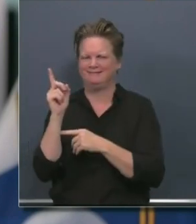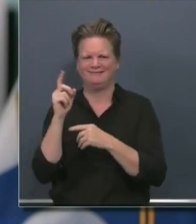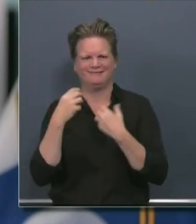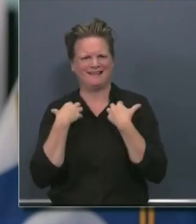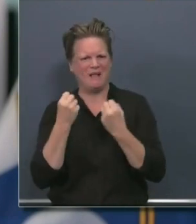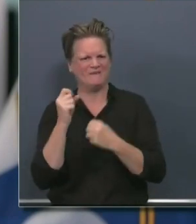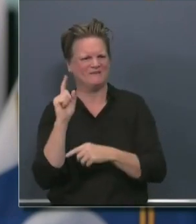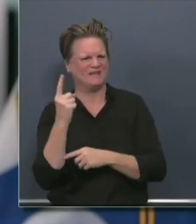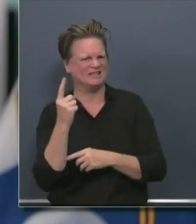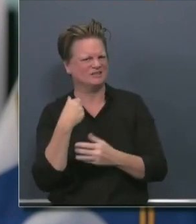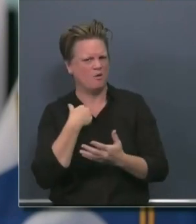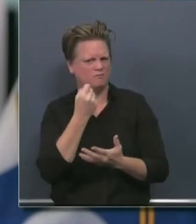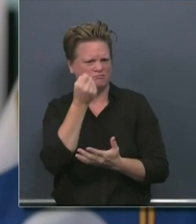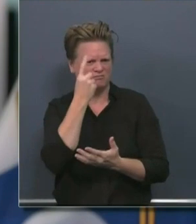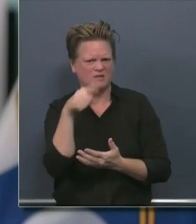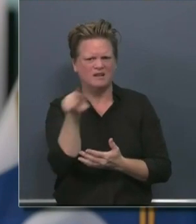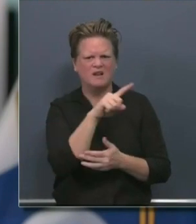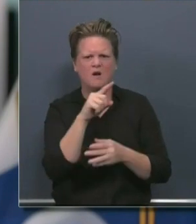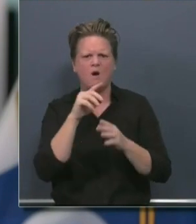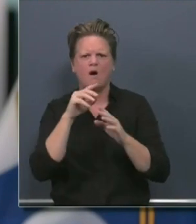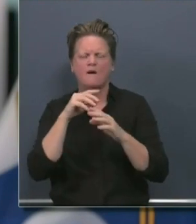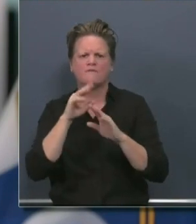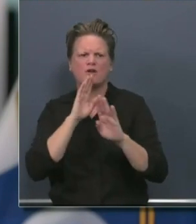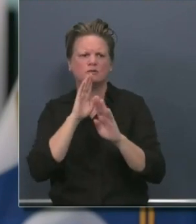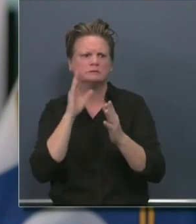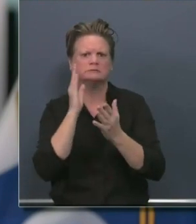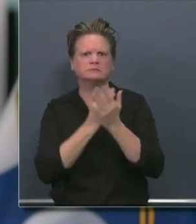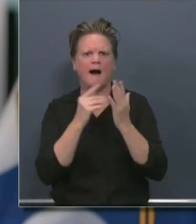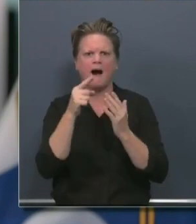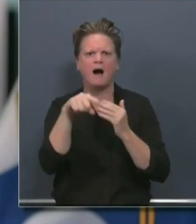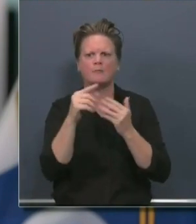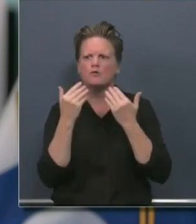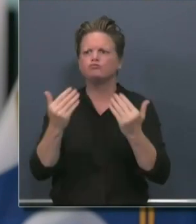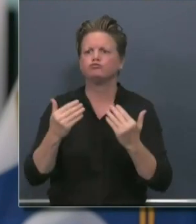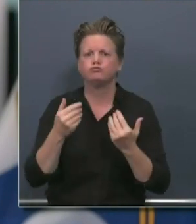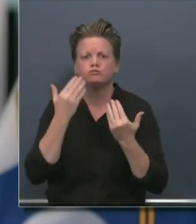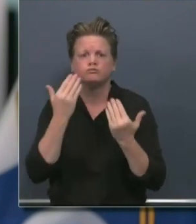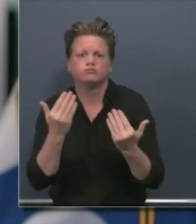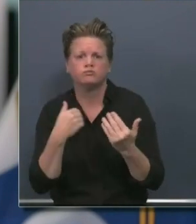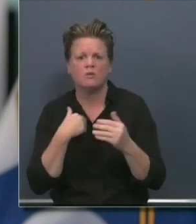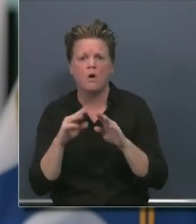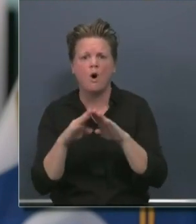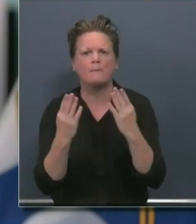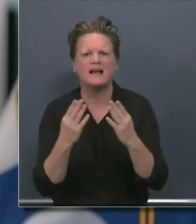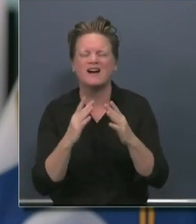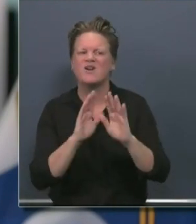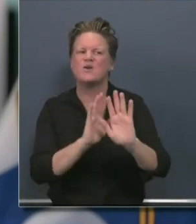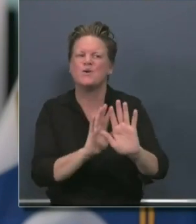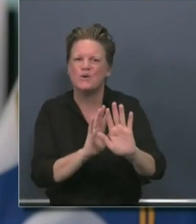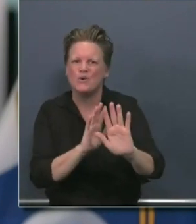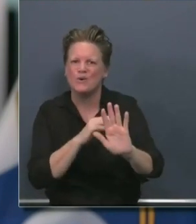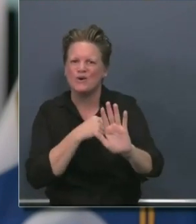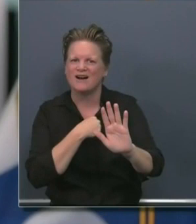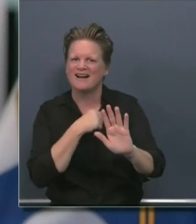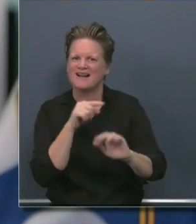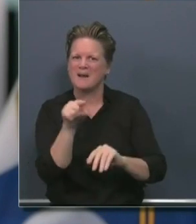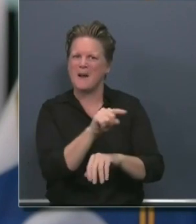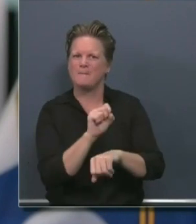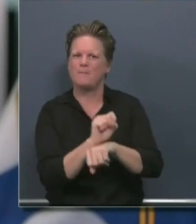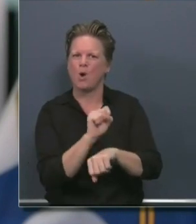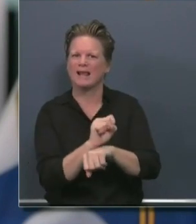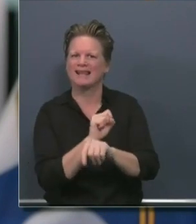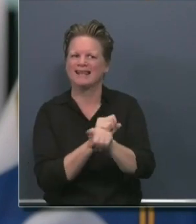They opened a little bit earlier than perhaps they should have for the protection of their own, uh, employees, let alone, uh,